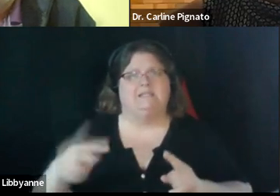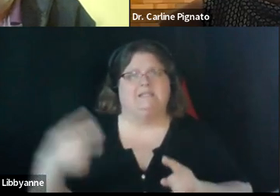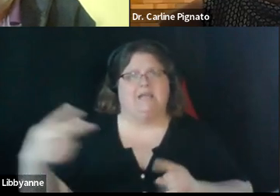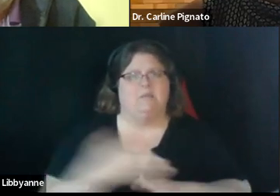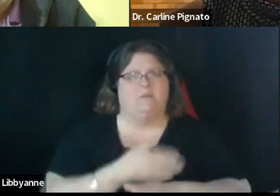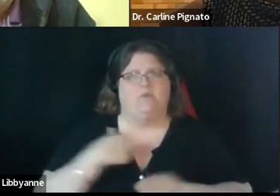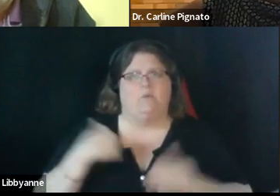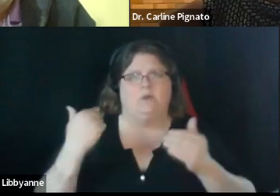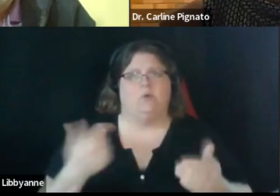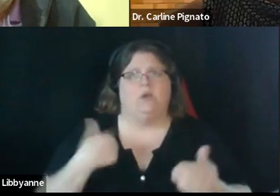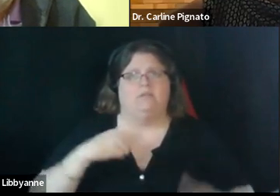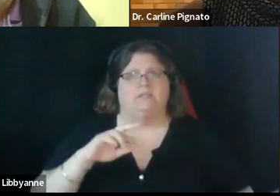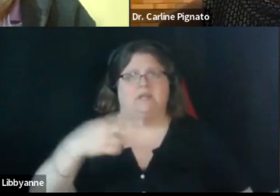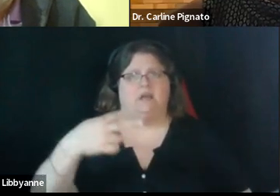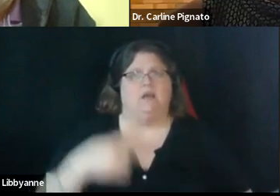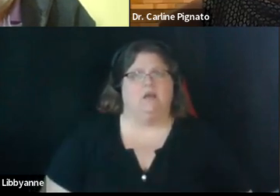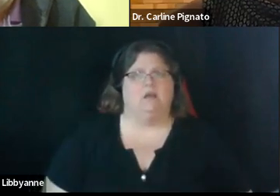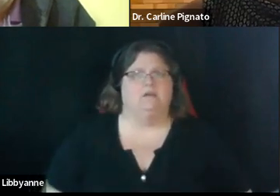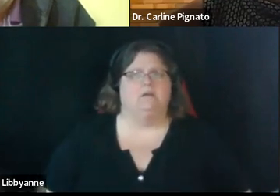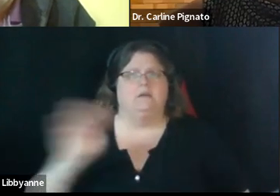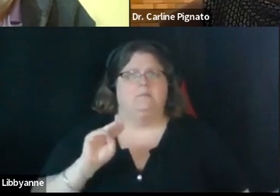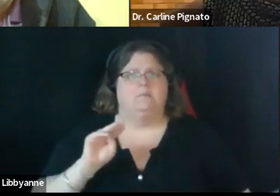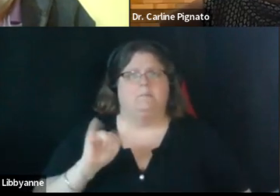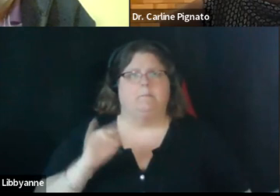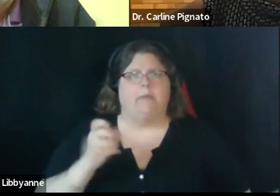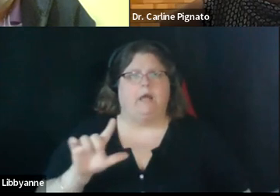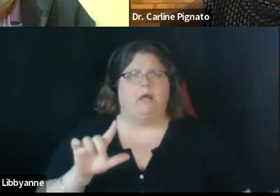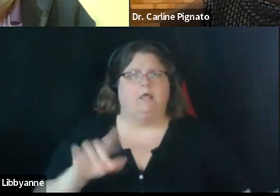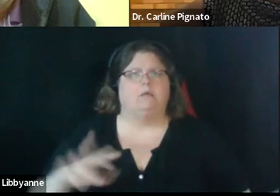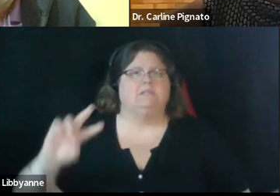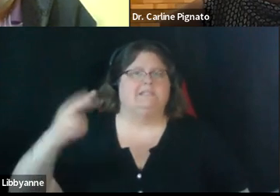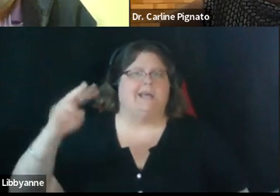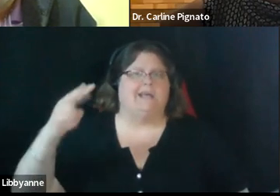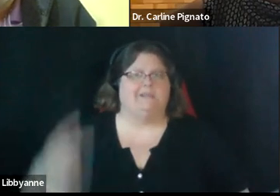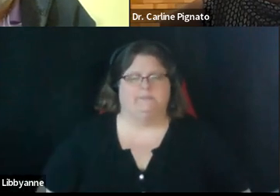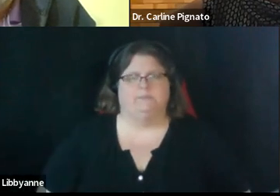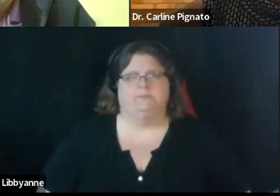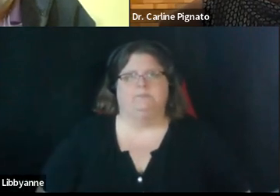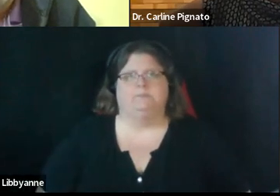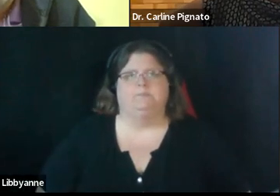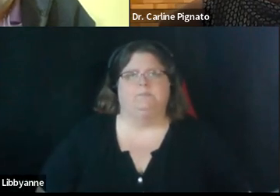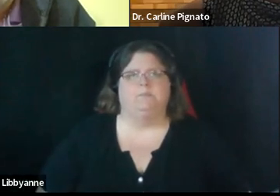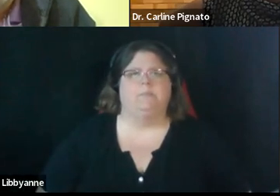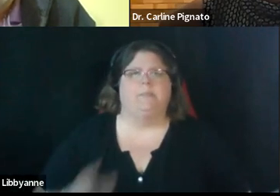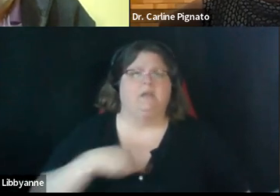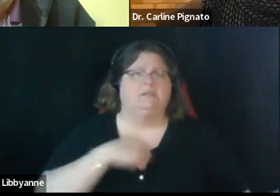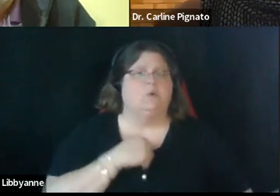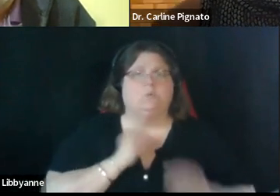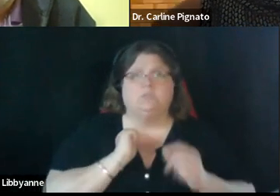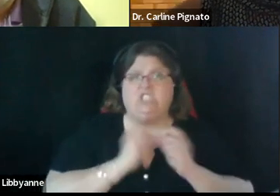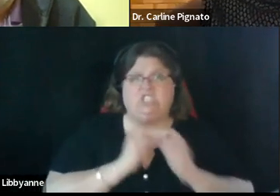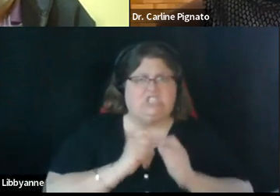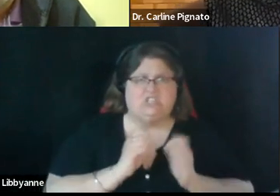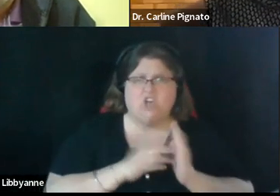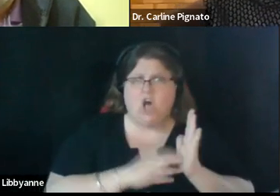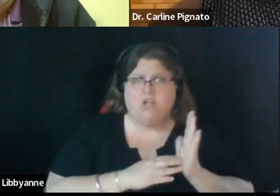it though can i have a second okay so yes we thank you so no we will not be changing content but i want to make sure that